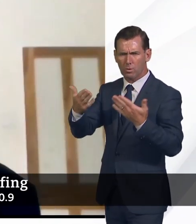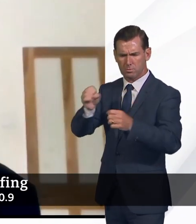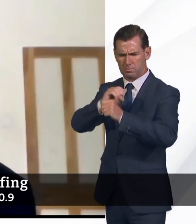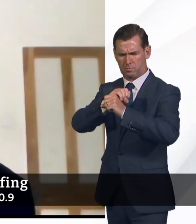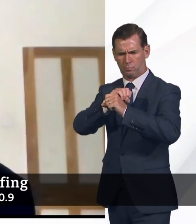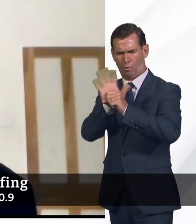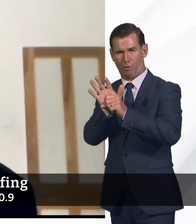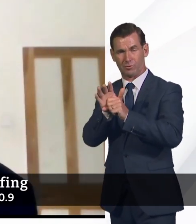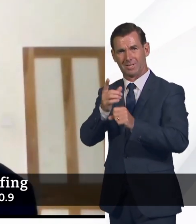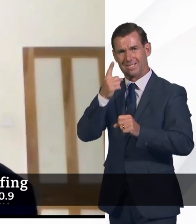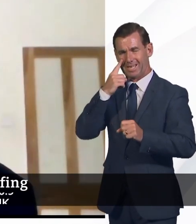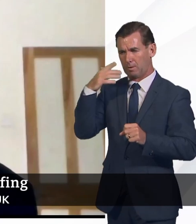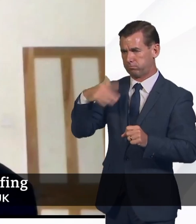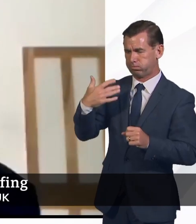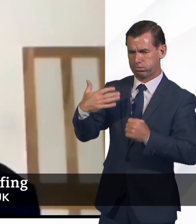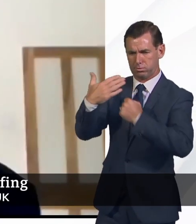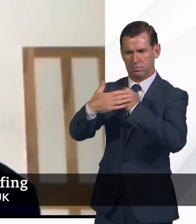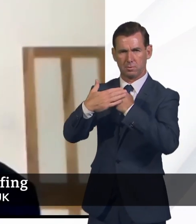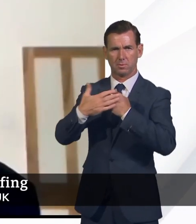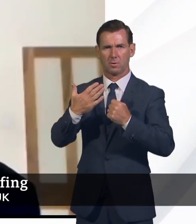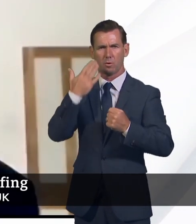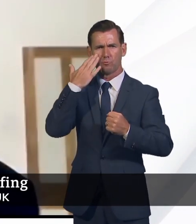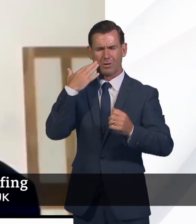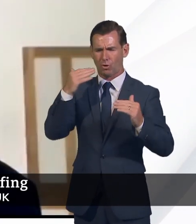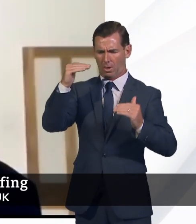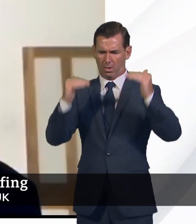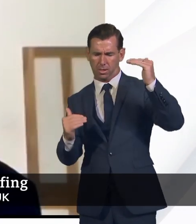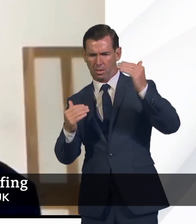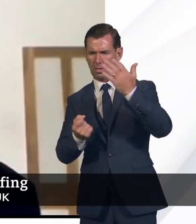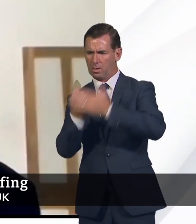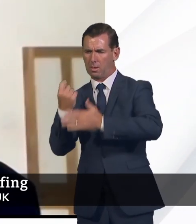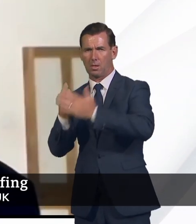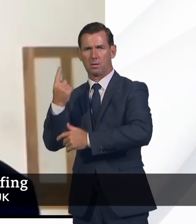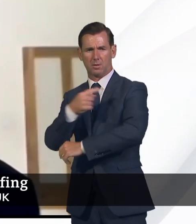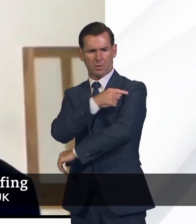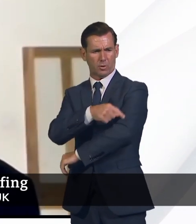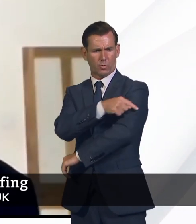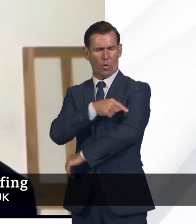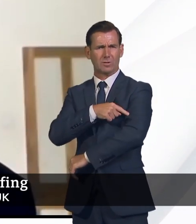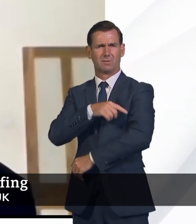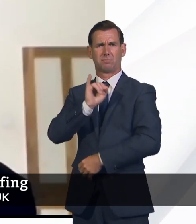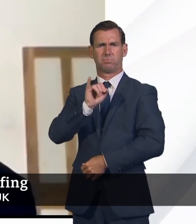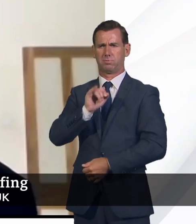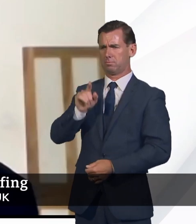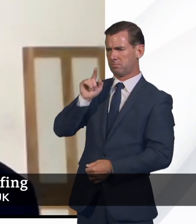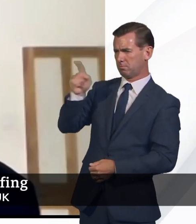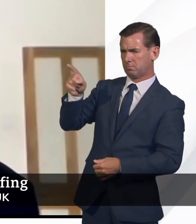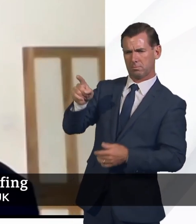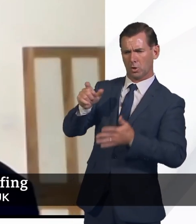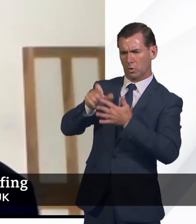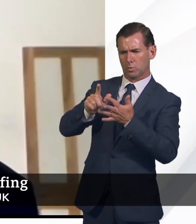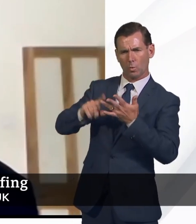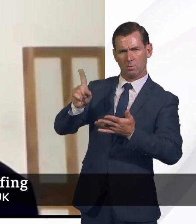already existing racial inequalities in nursing. What solid and measurable action is being taken to ensure the NHS